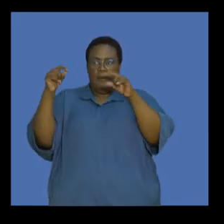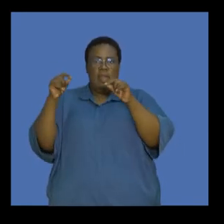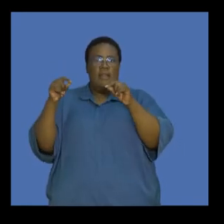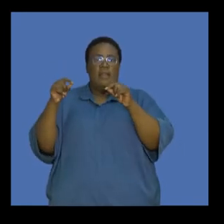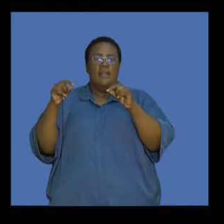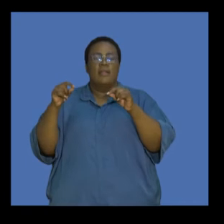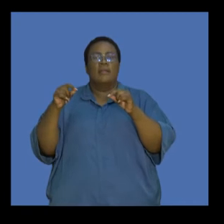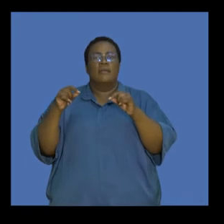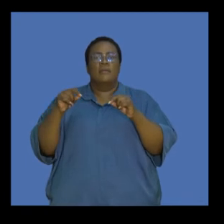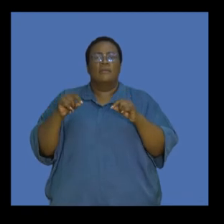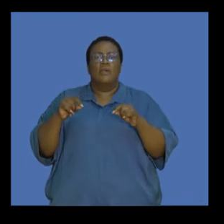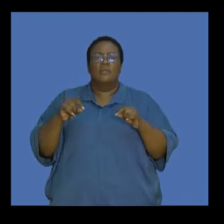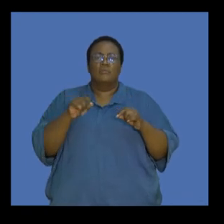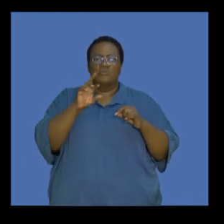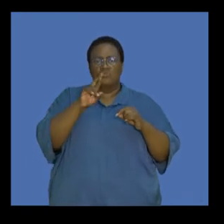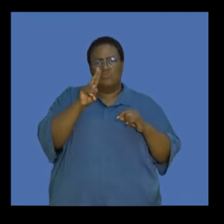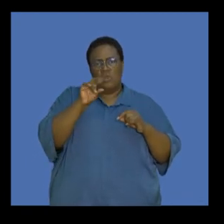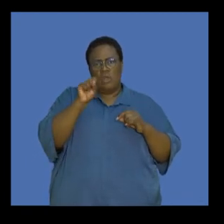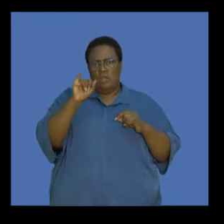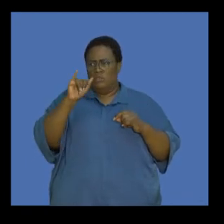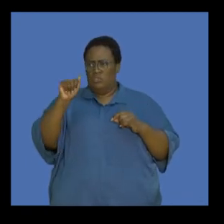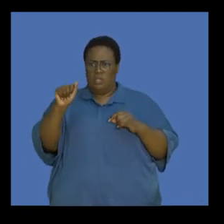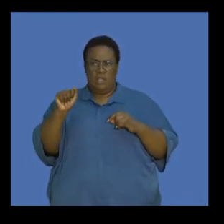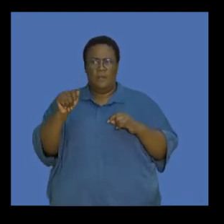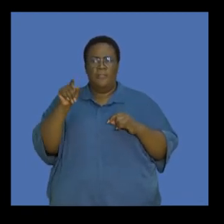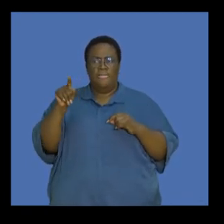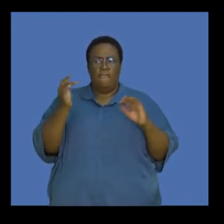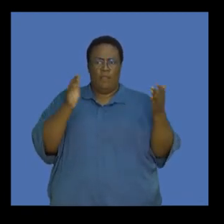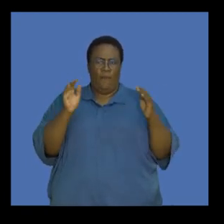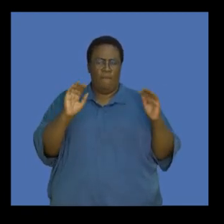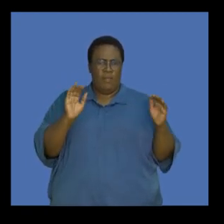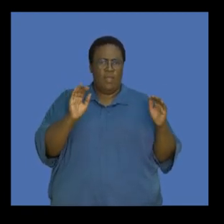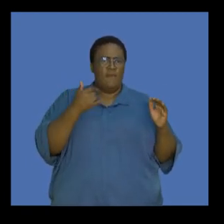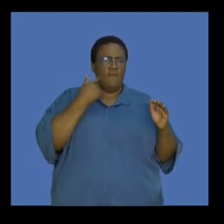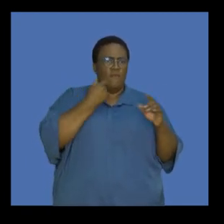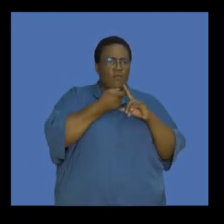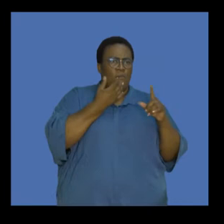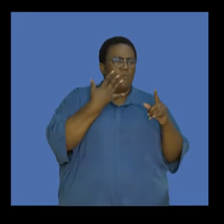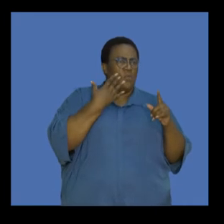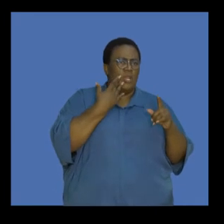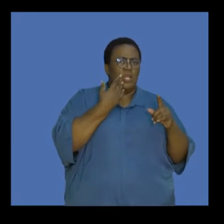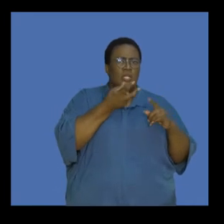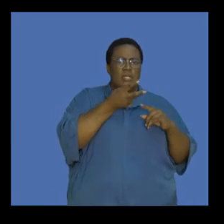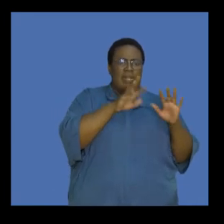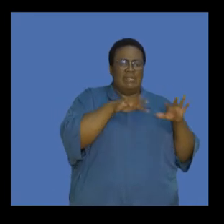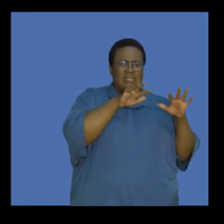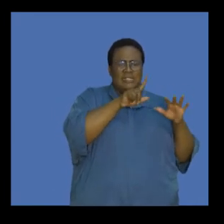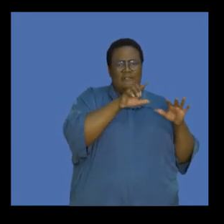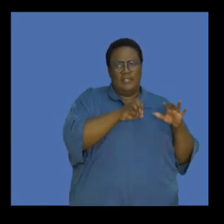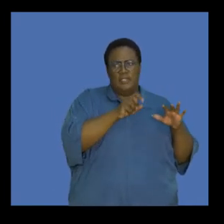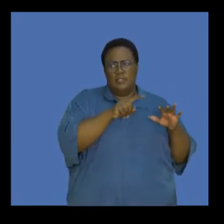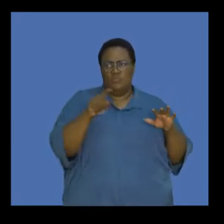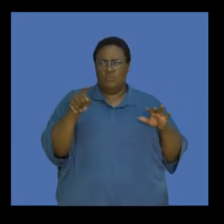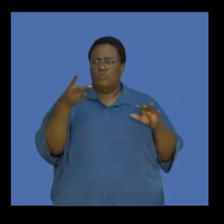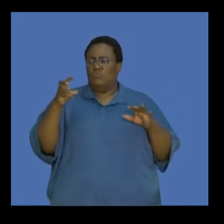Russia. And then these are being compared to over a period from 1970 to 2010. And so